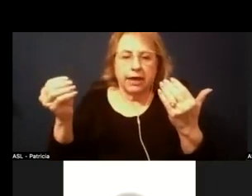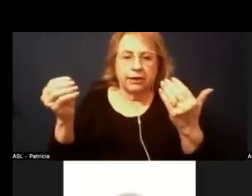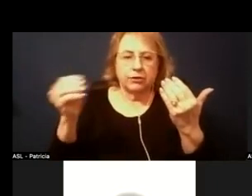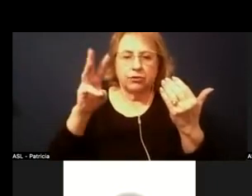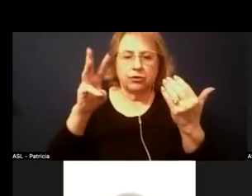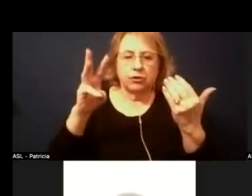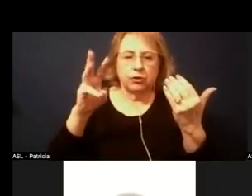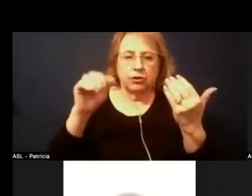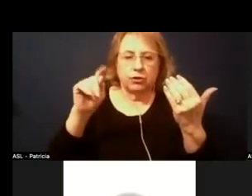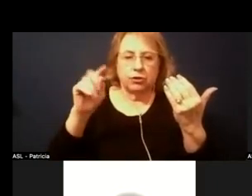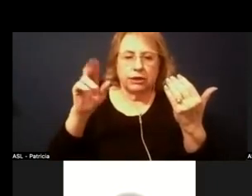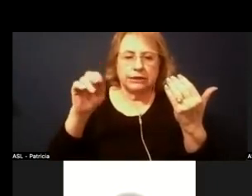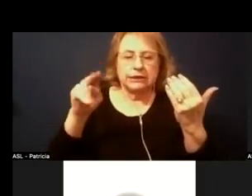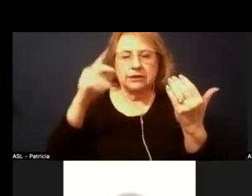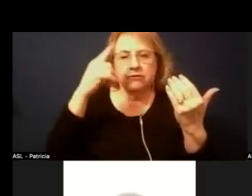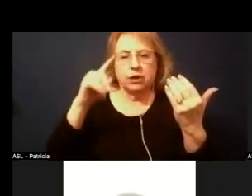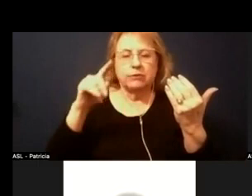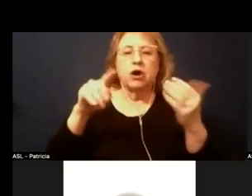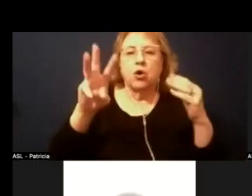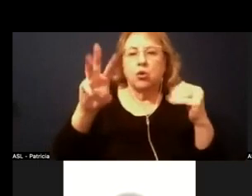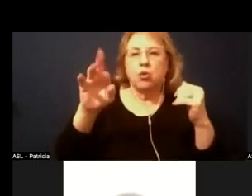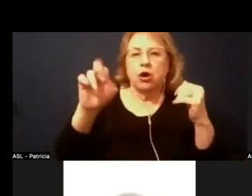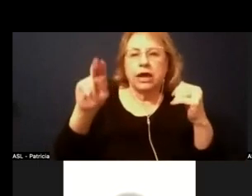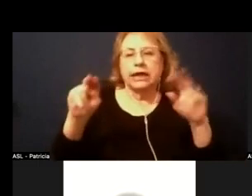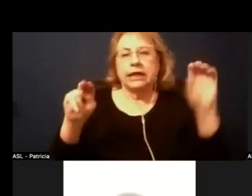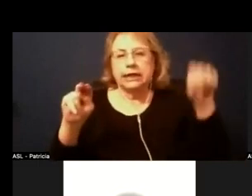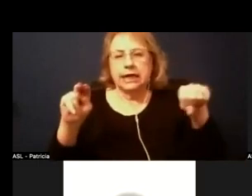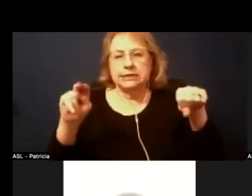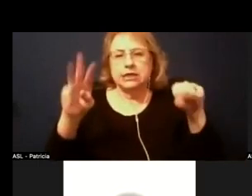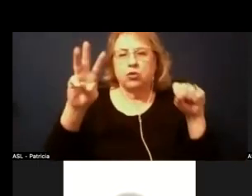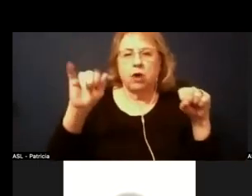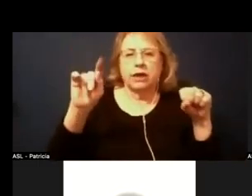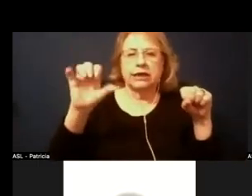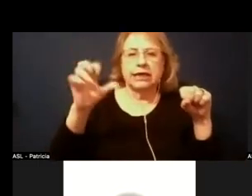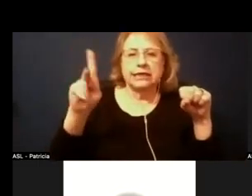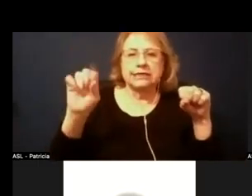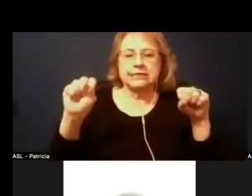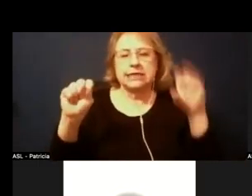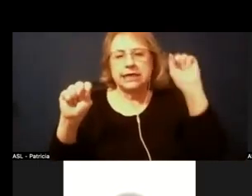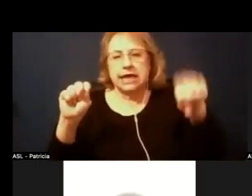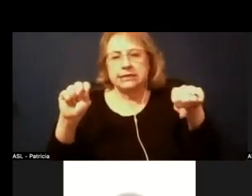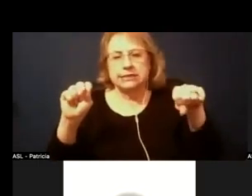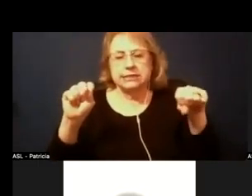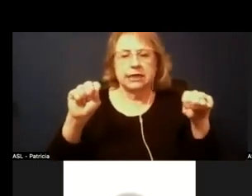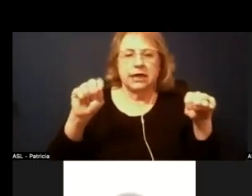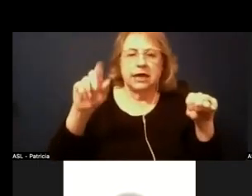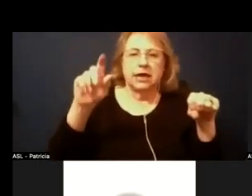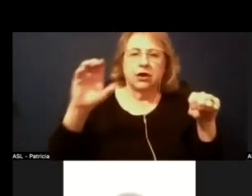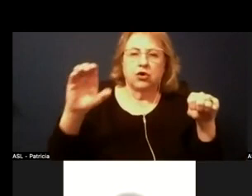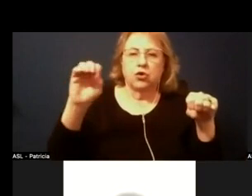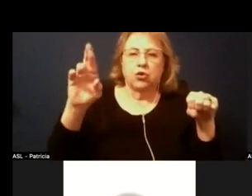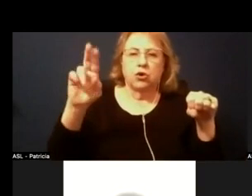warren trustee watkin yes trustee corzo